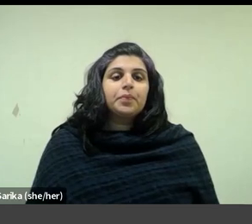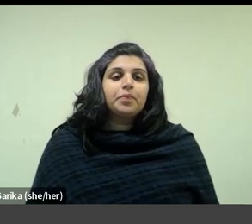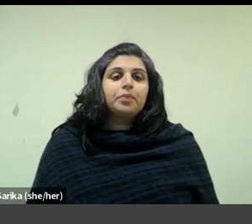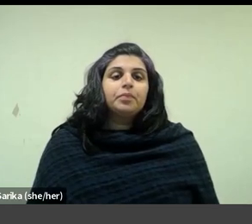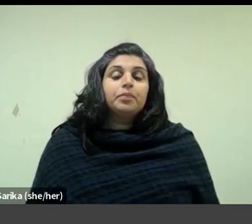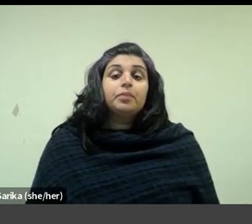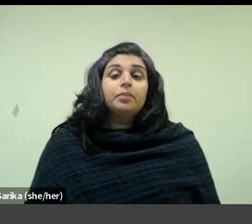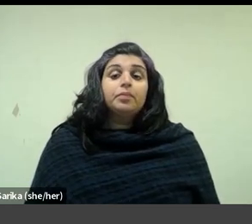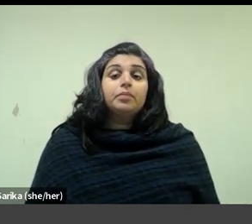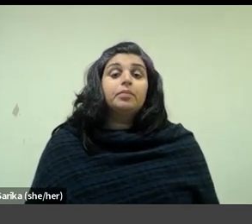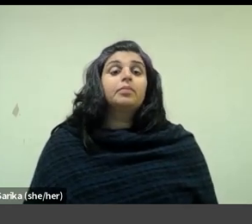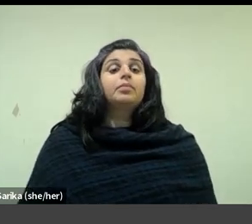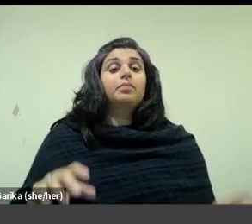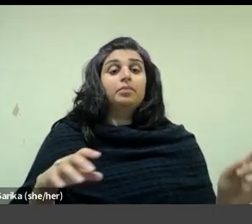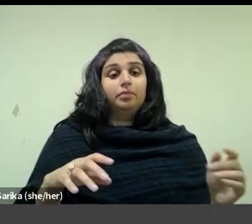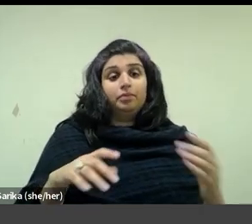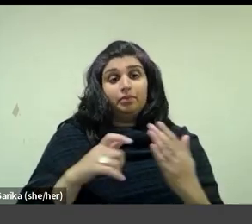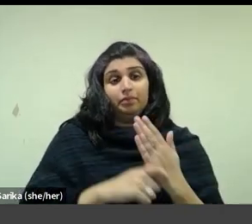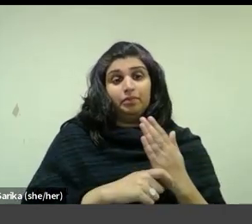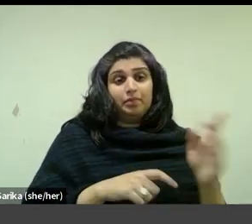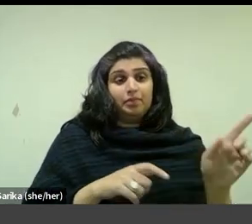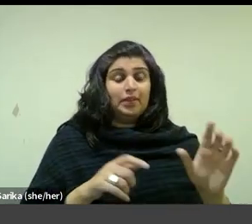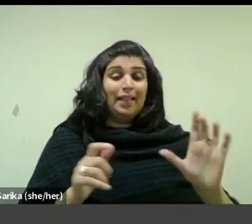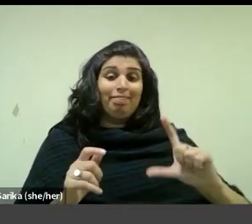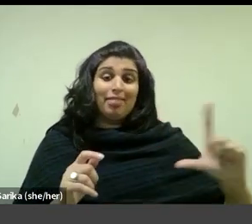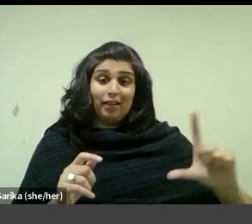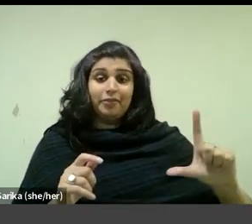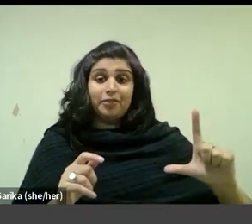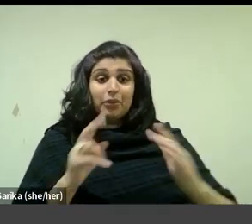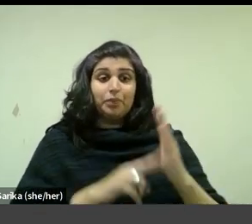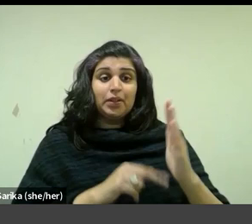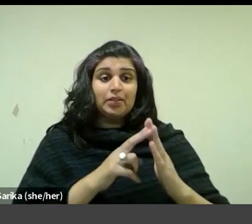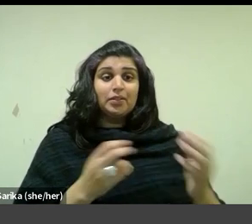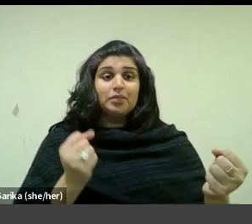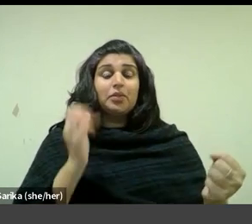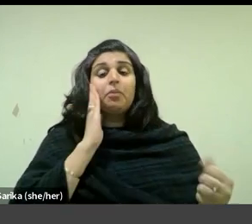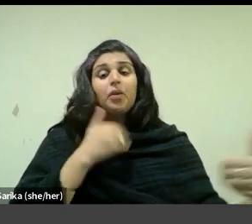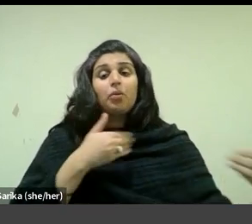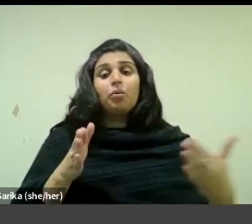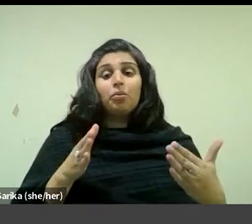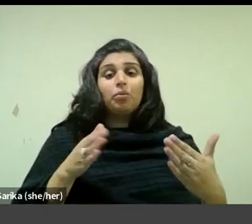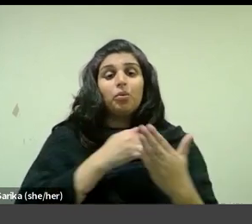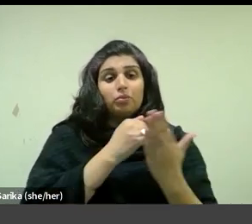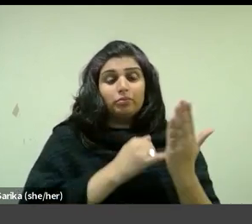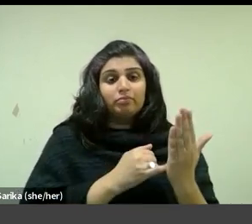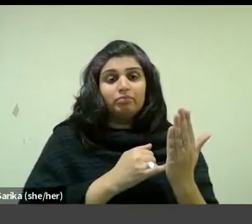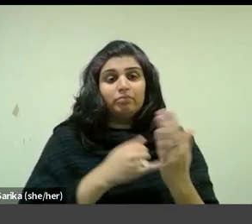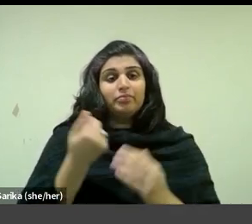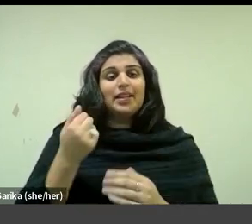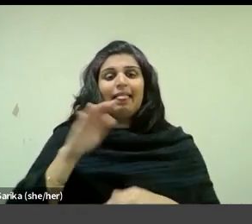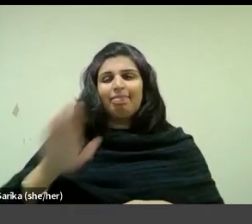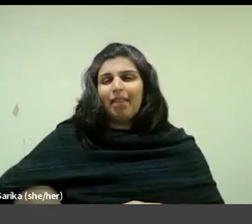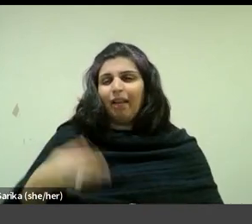The Calle Saint-Honoré's many bedroom sketches, made during the period in late 1894,